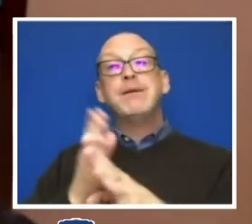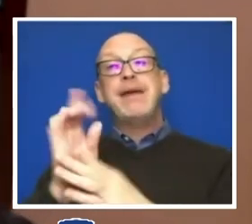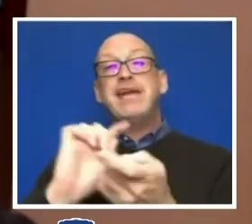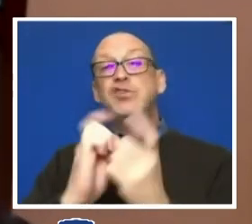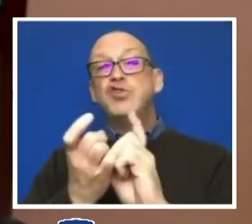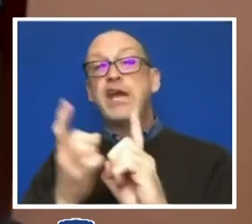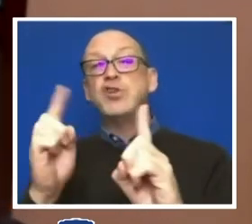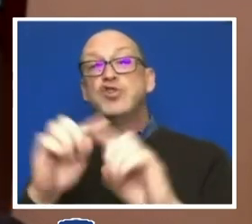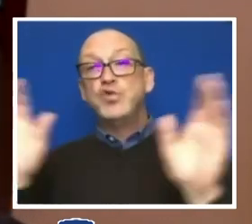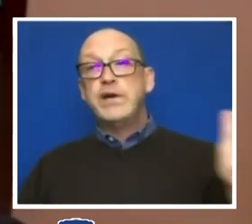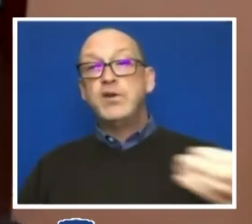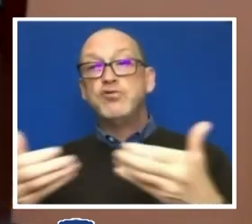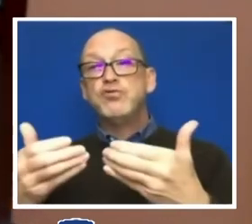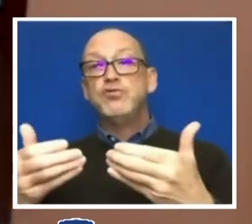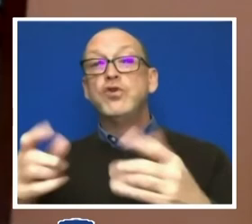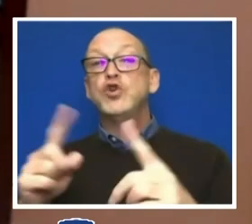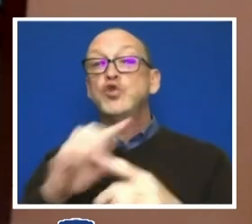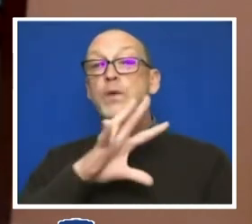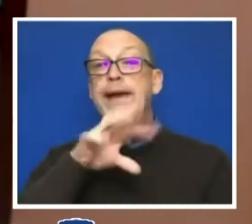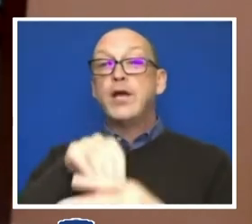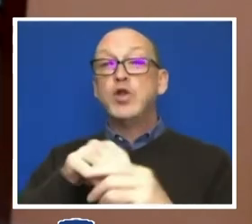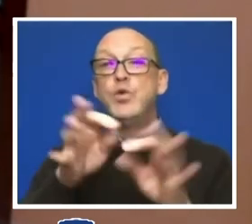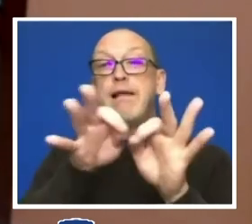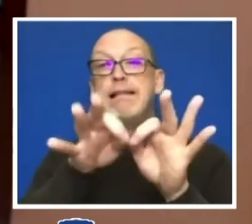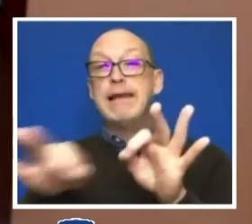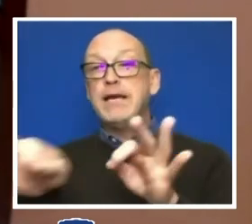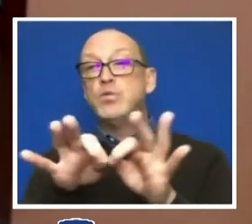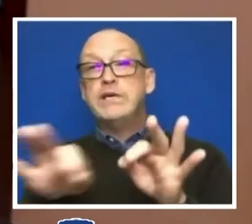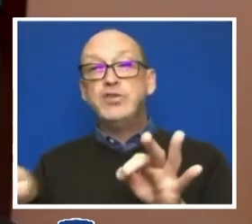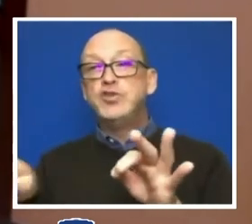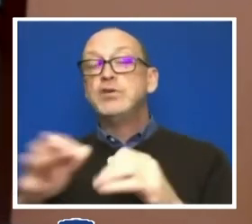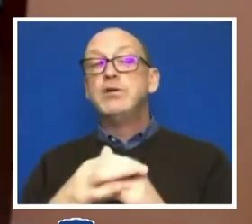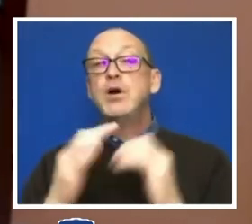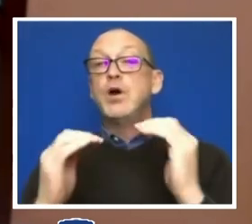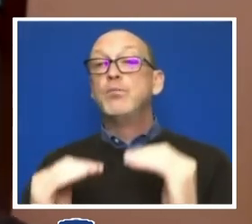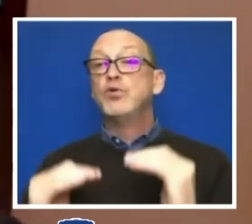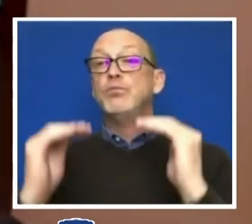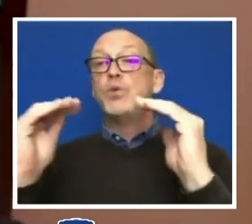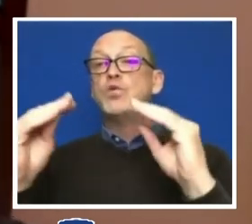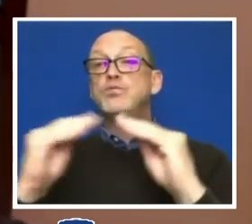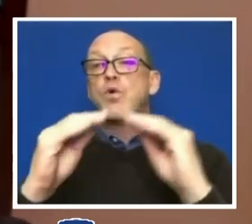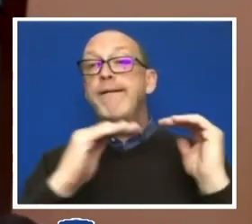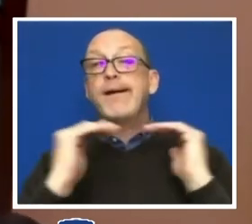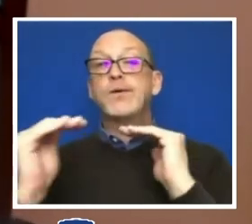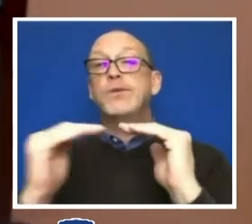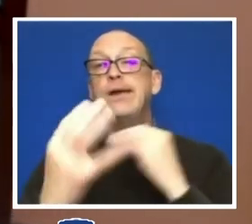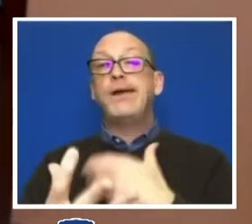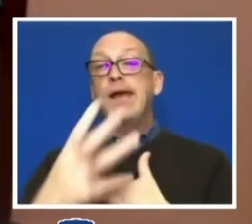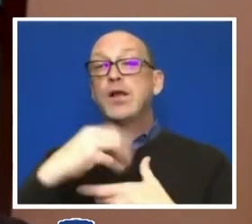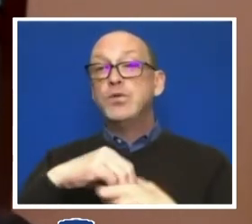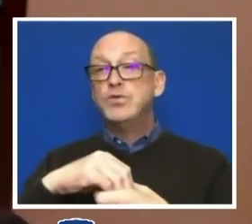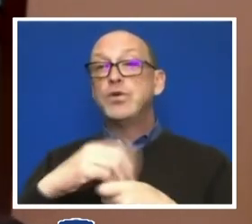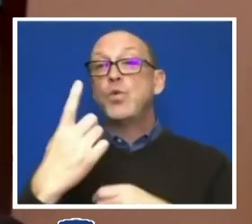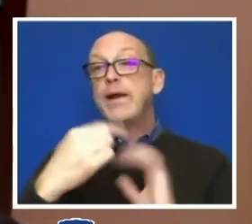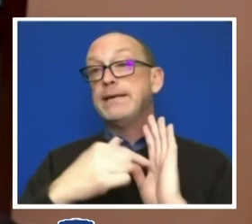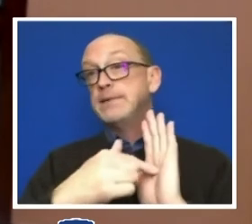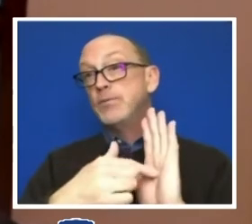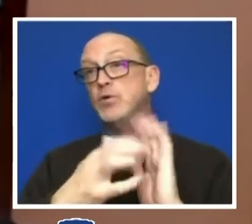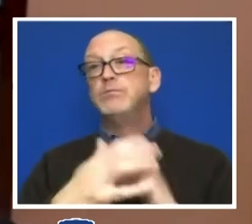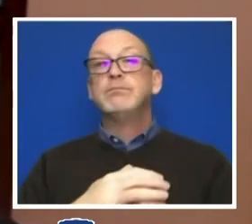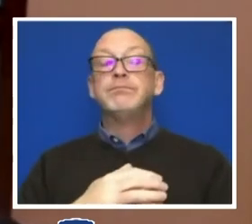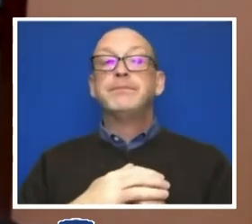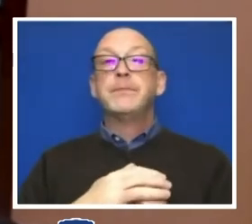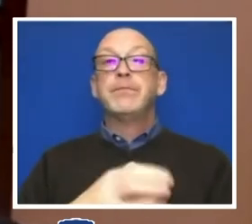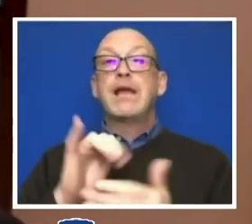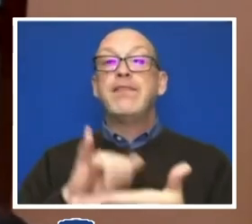introduction was to include this language that promotes more equity and inclusion. One example is that it